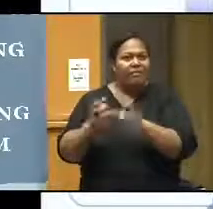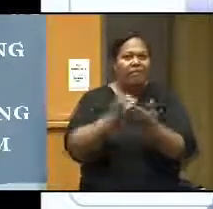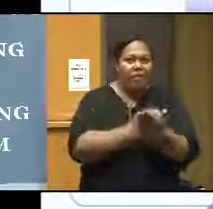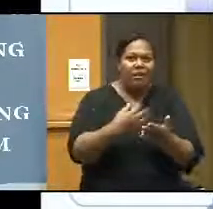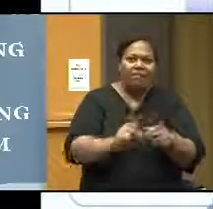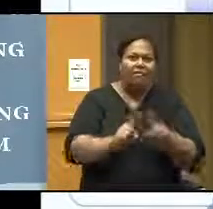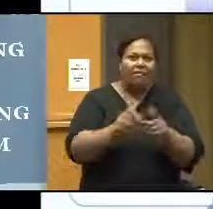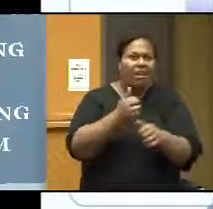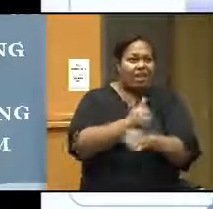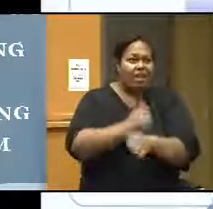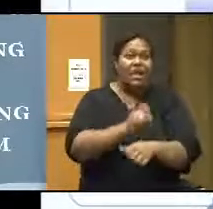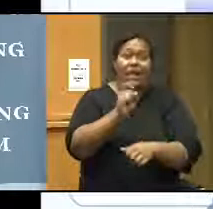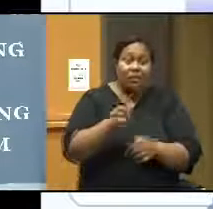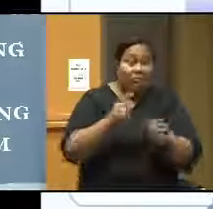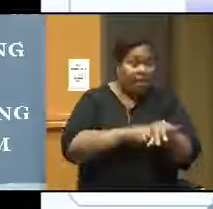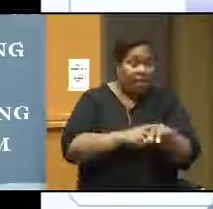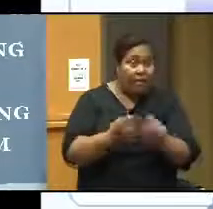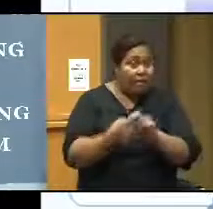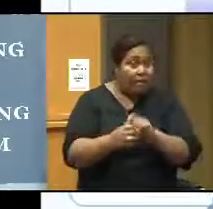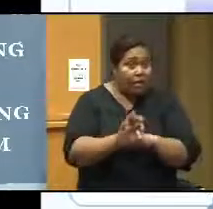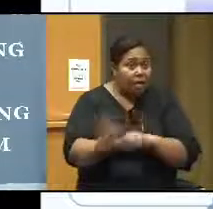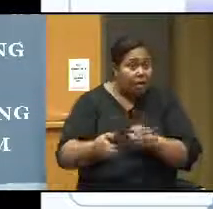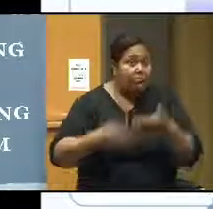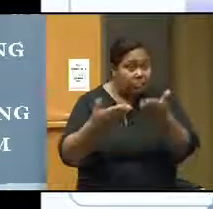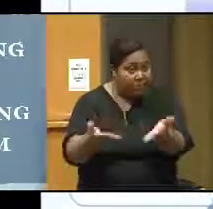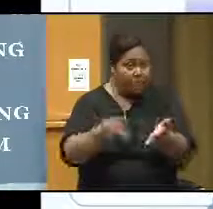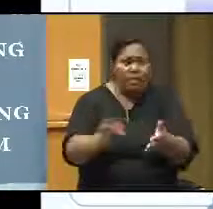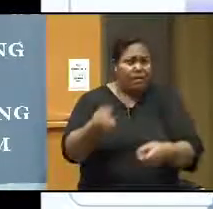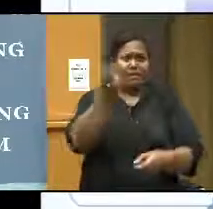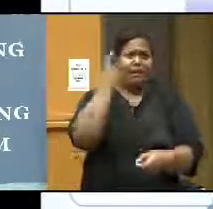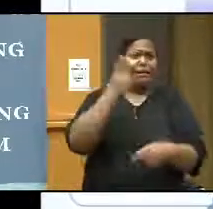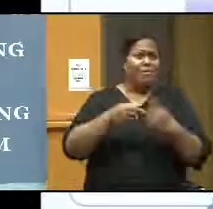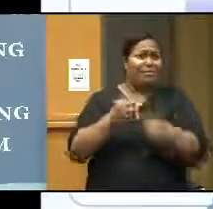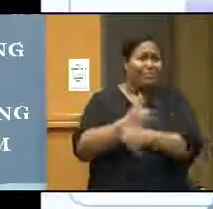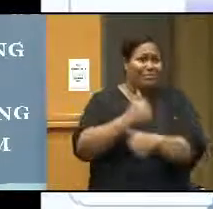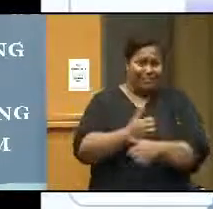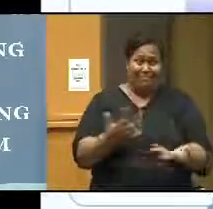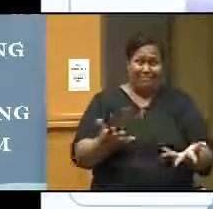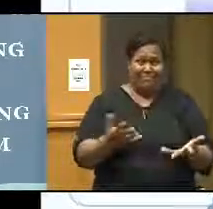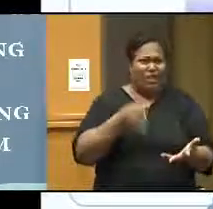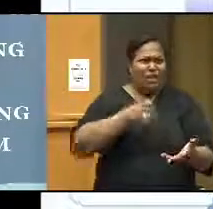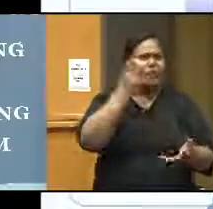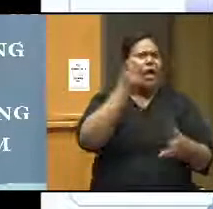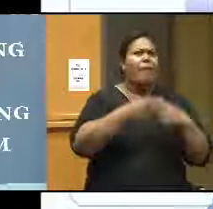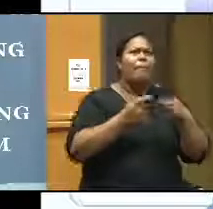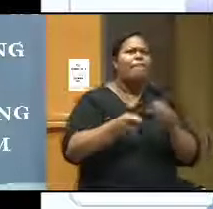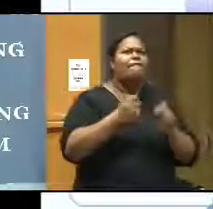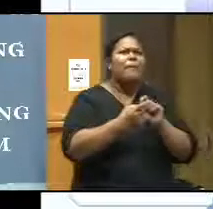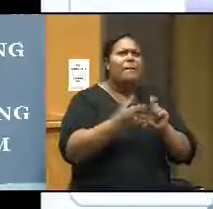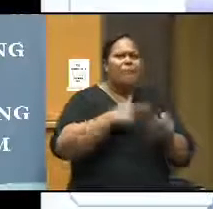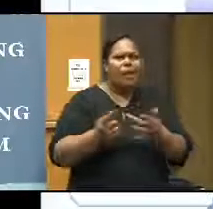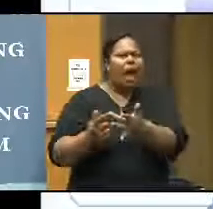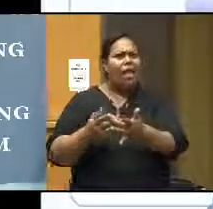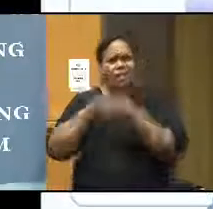you don't give the timely feedback, then the students forget about the assignment. They don't care sometimes about the feedback because the other tasks are there.